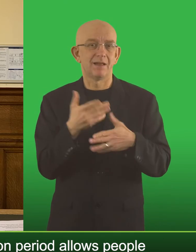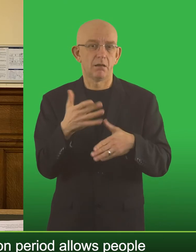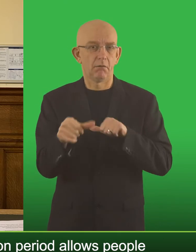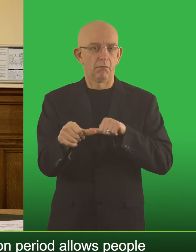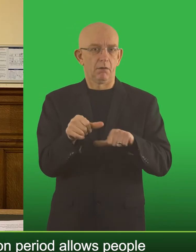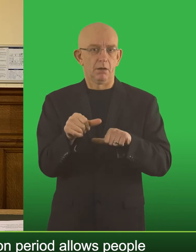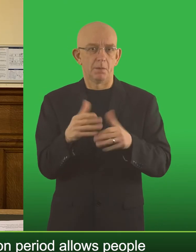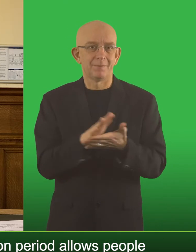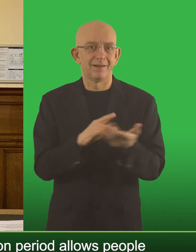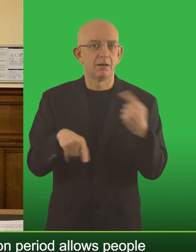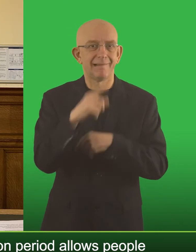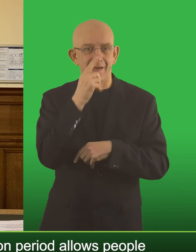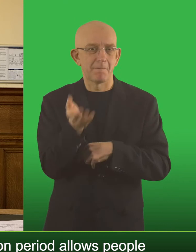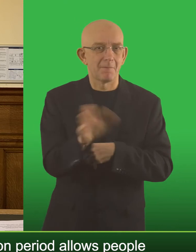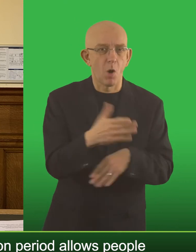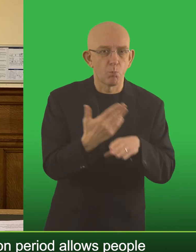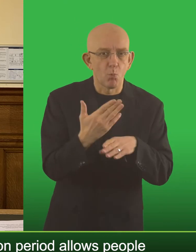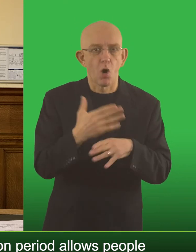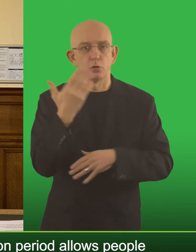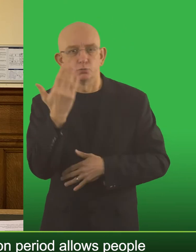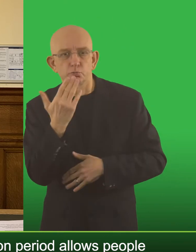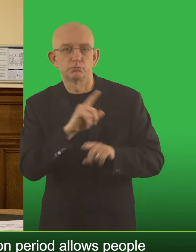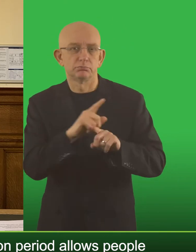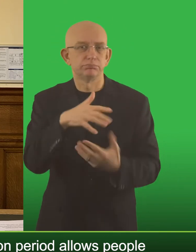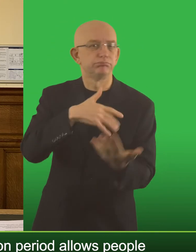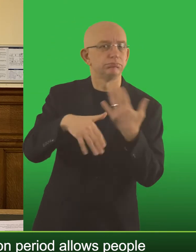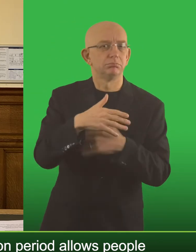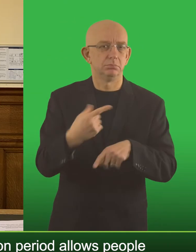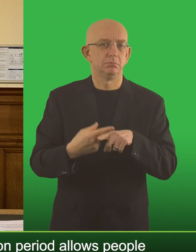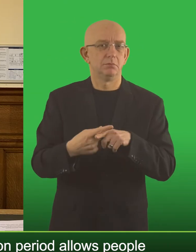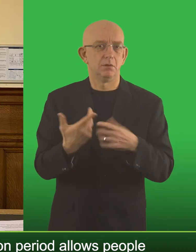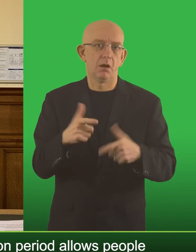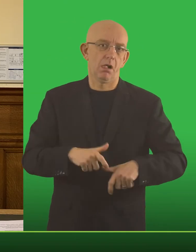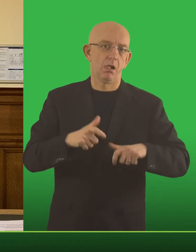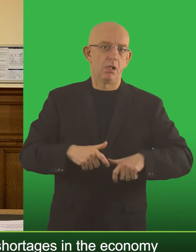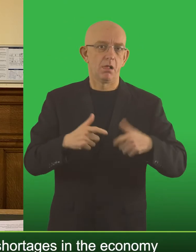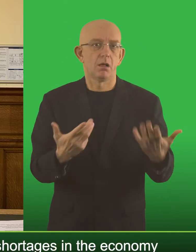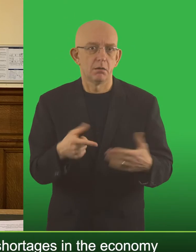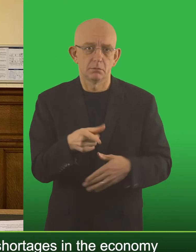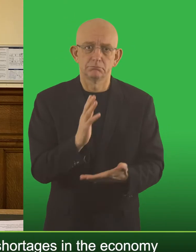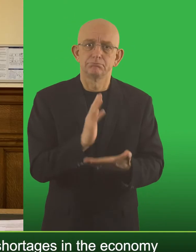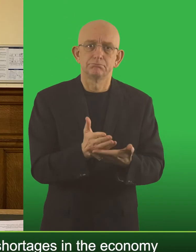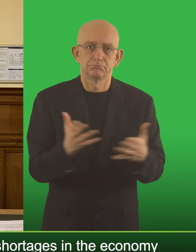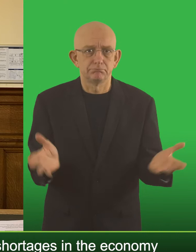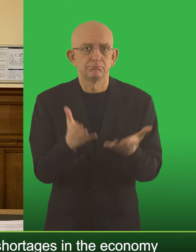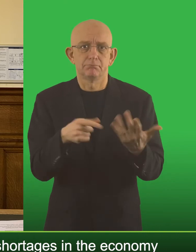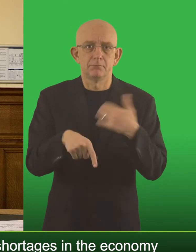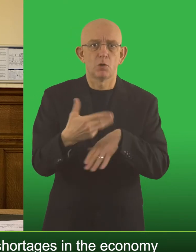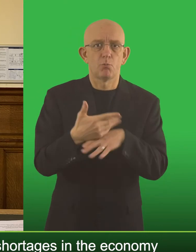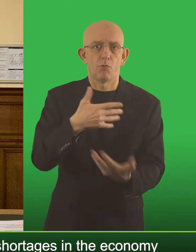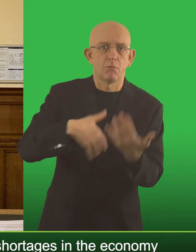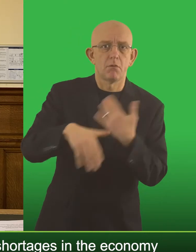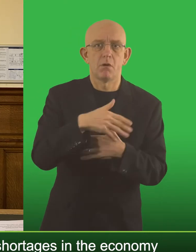isolation period allows people to return to work, education, social activities more quickly. And that undoubtedly will help workforce